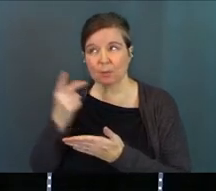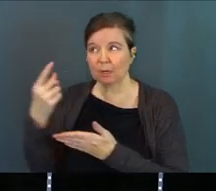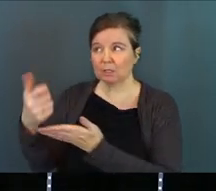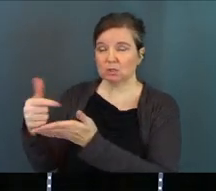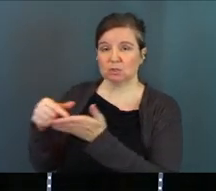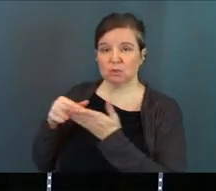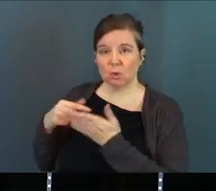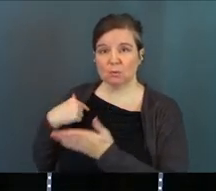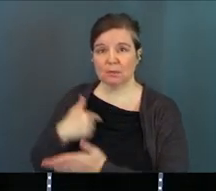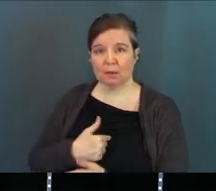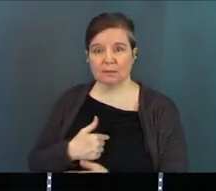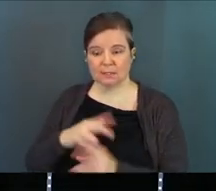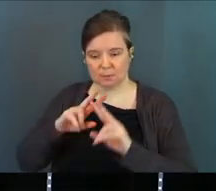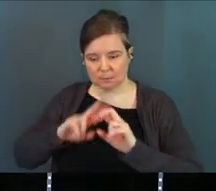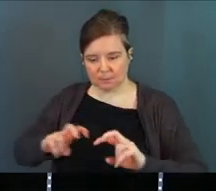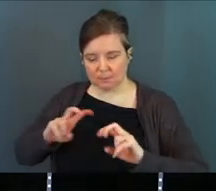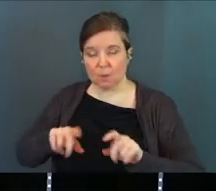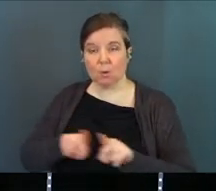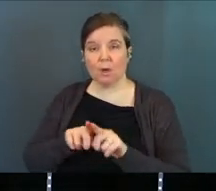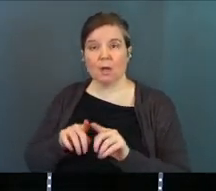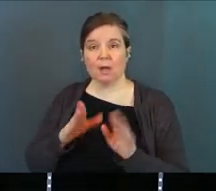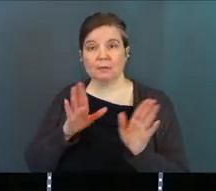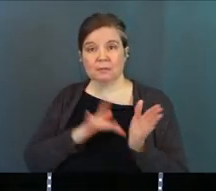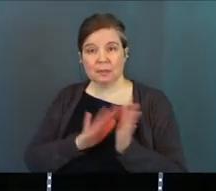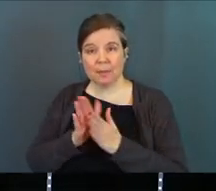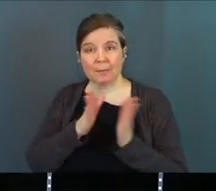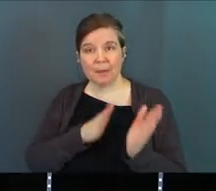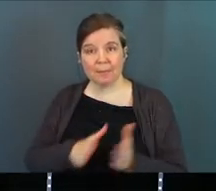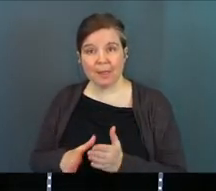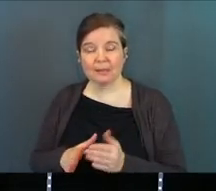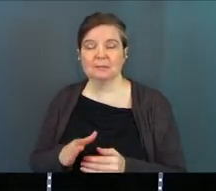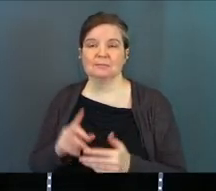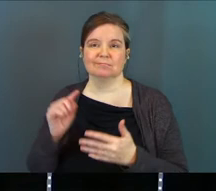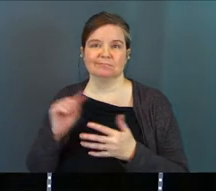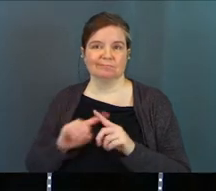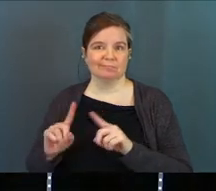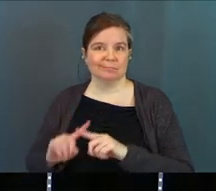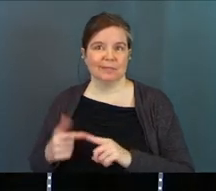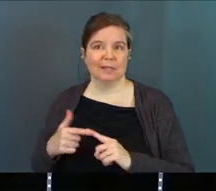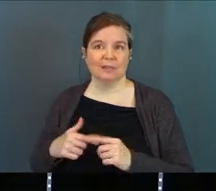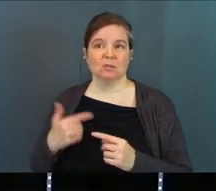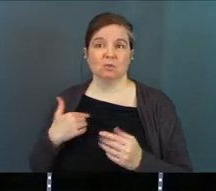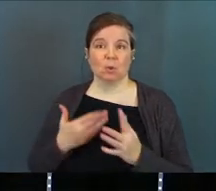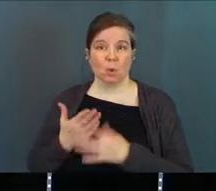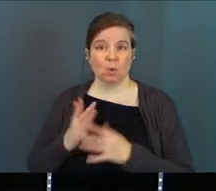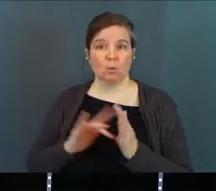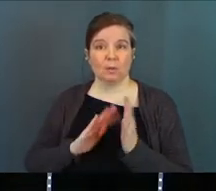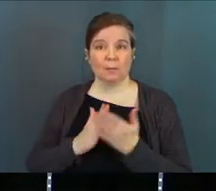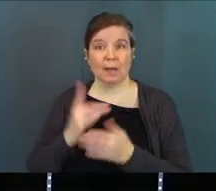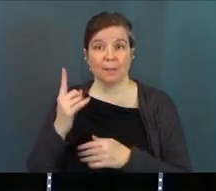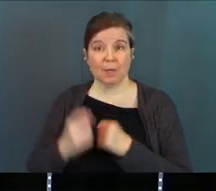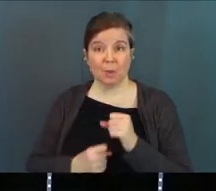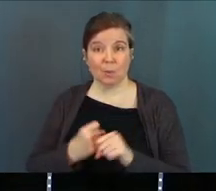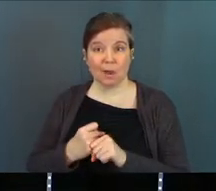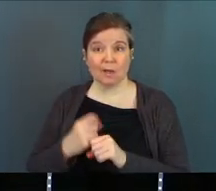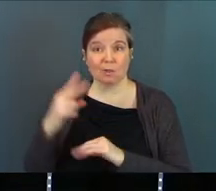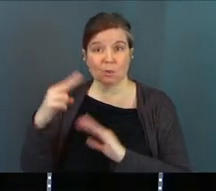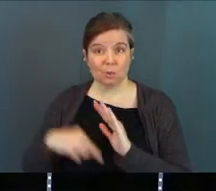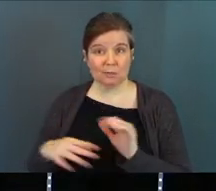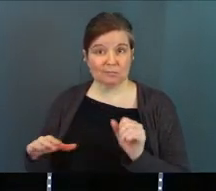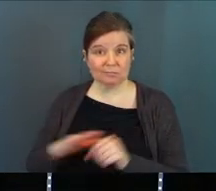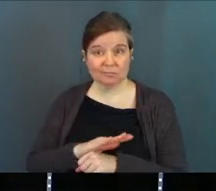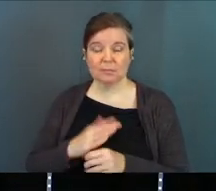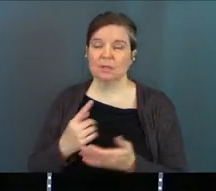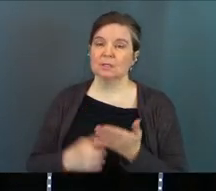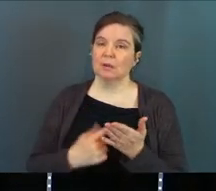us as we dig into Scripture. We also have some Bible plans. There's Bible plans out of the Connect Desk to go through the Bible in a year to